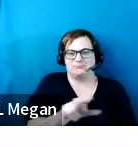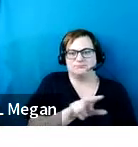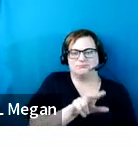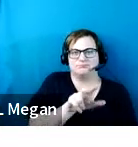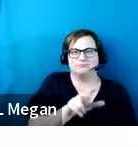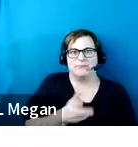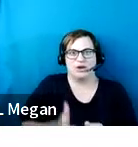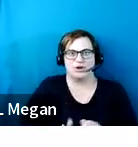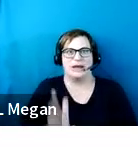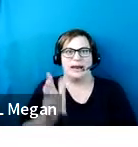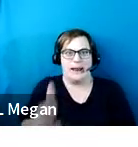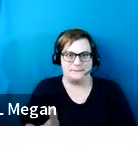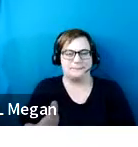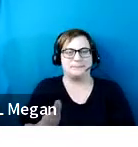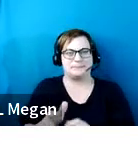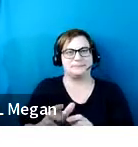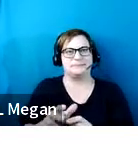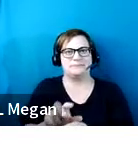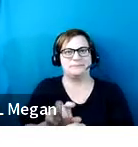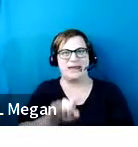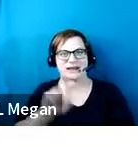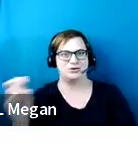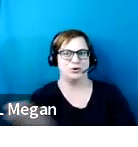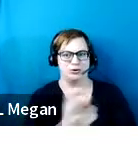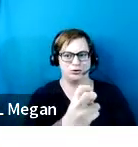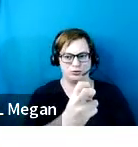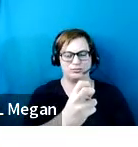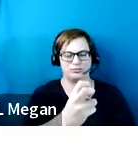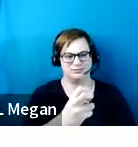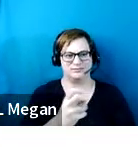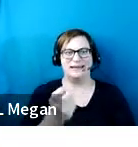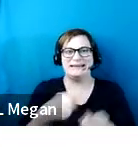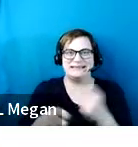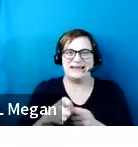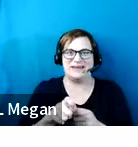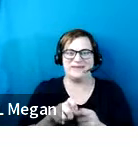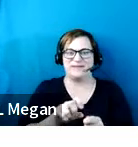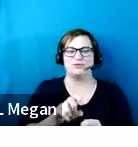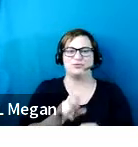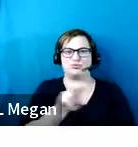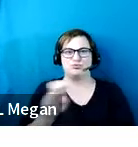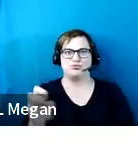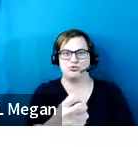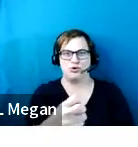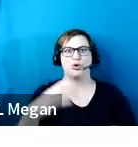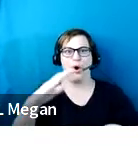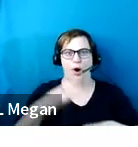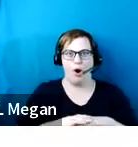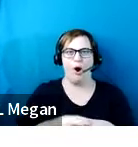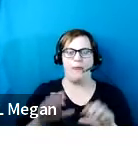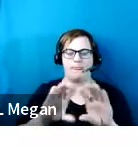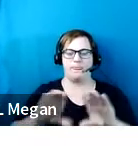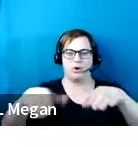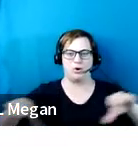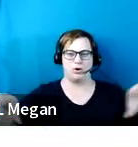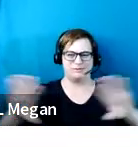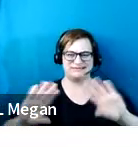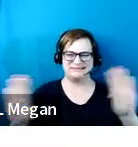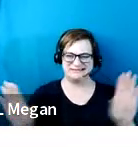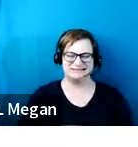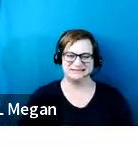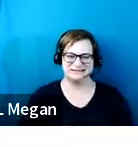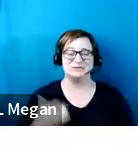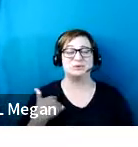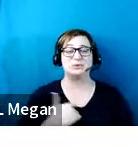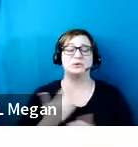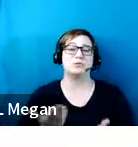and turn instead of having to turn on one of the flares. So we actually recommend